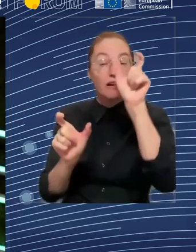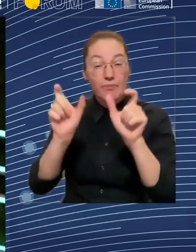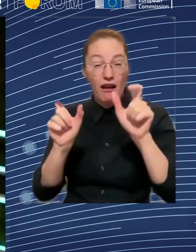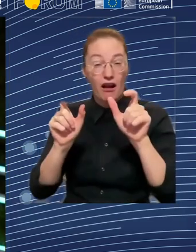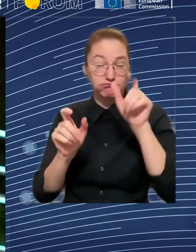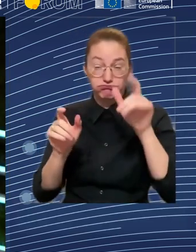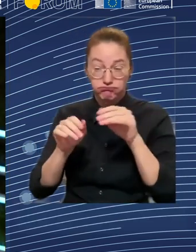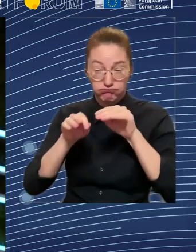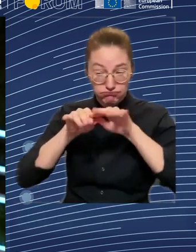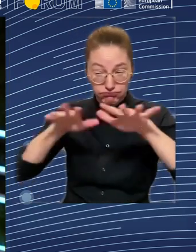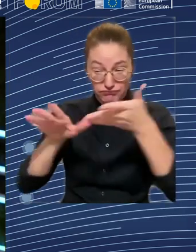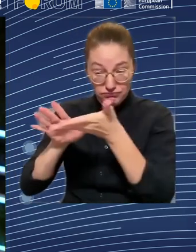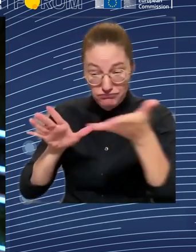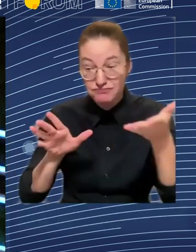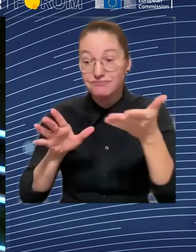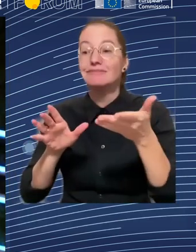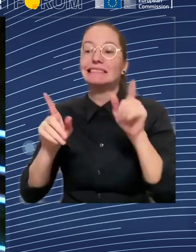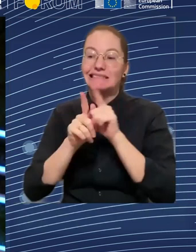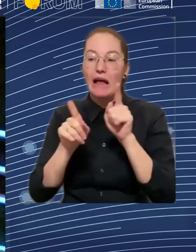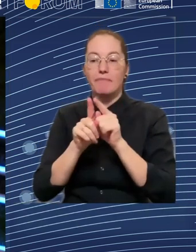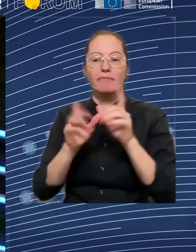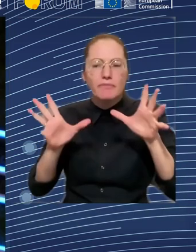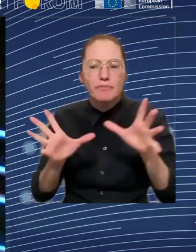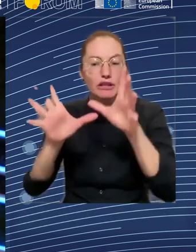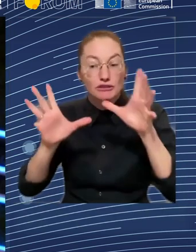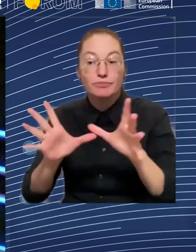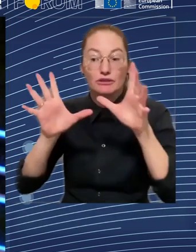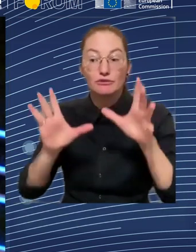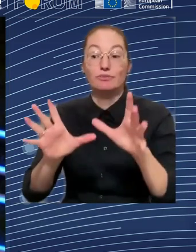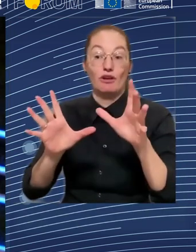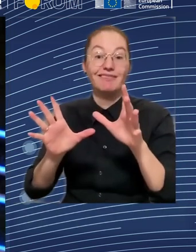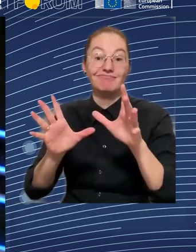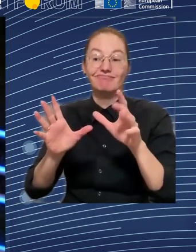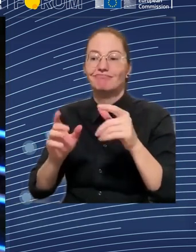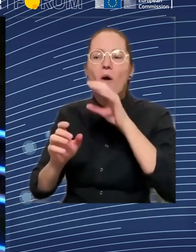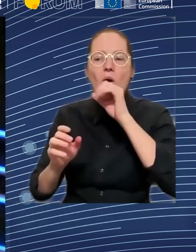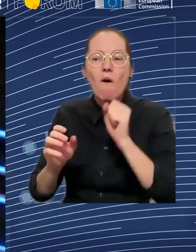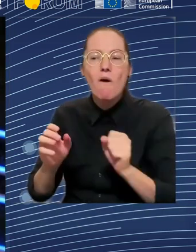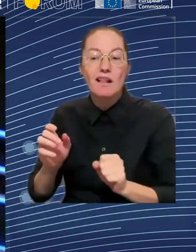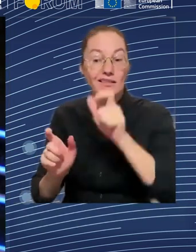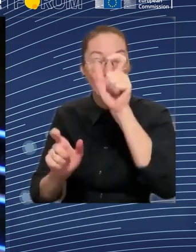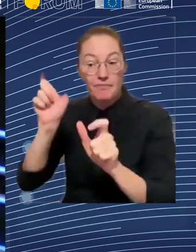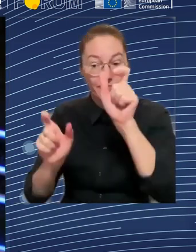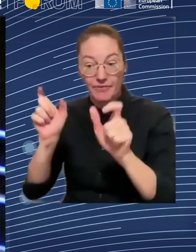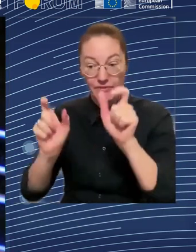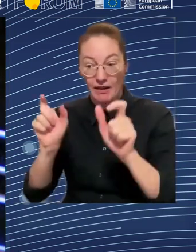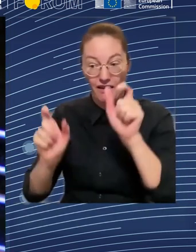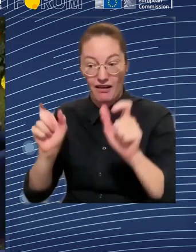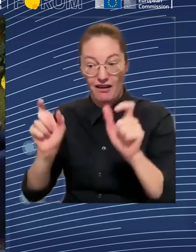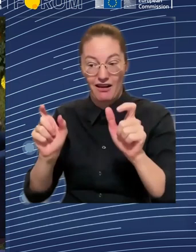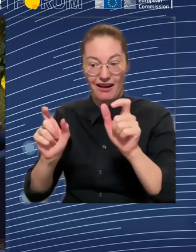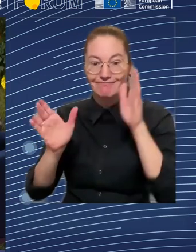spending that is not, that is an investment. If we invest in early childhood education and care,